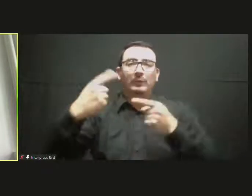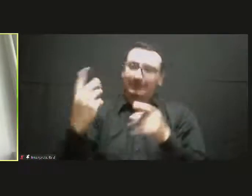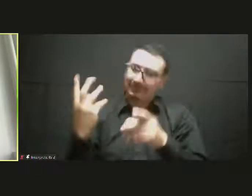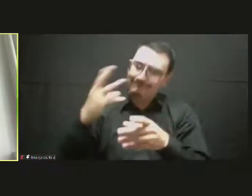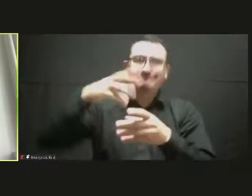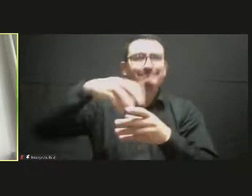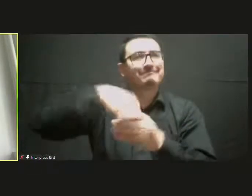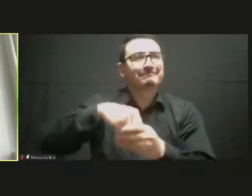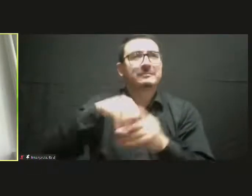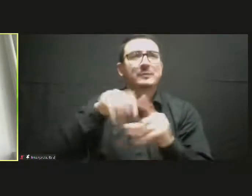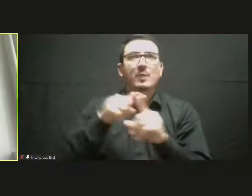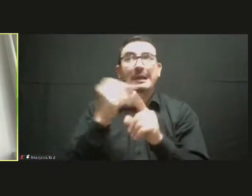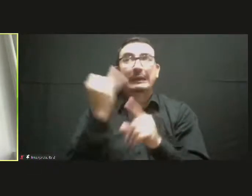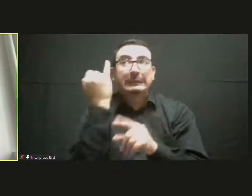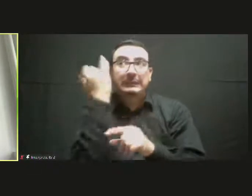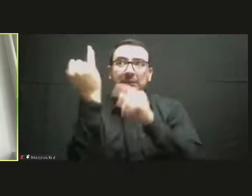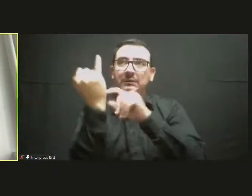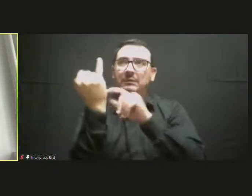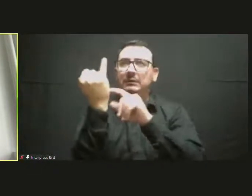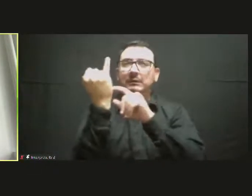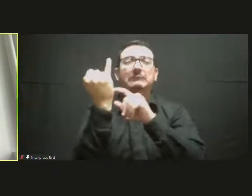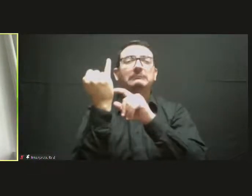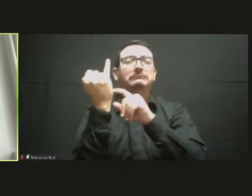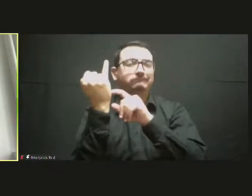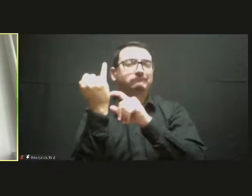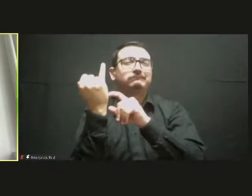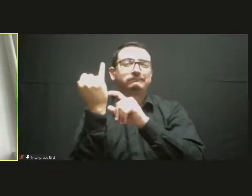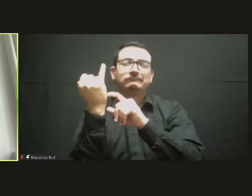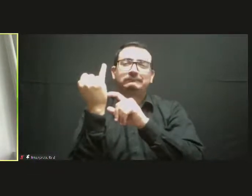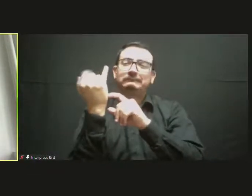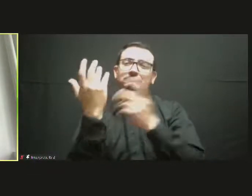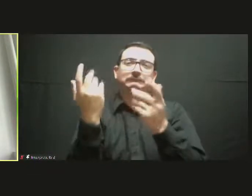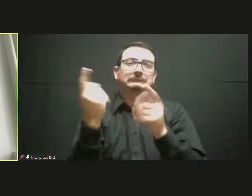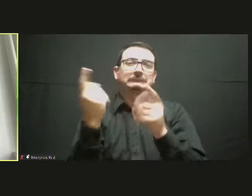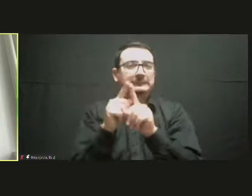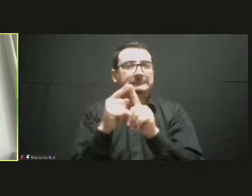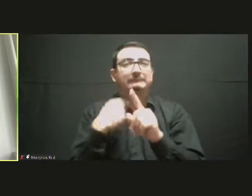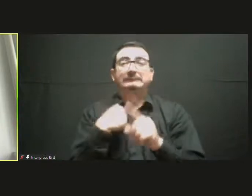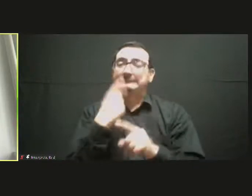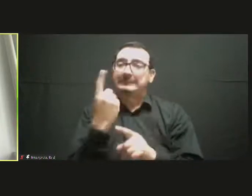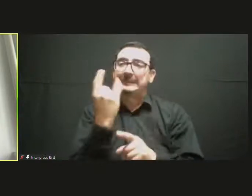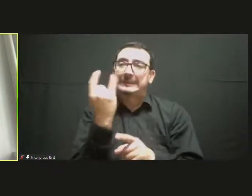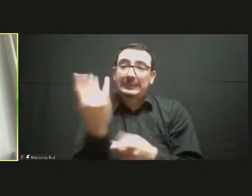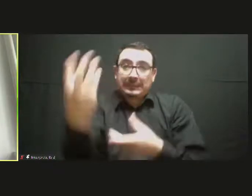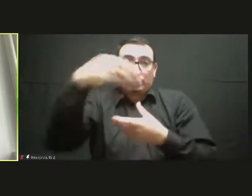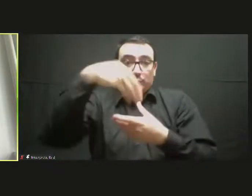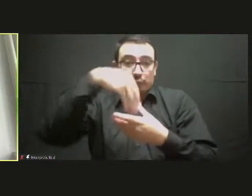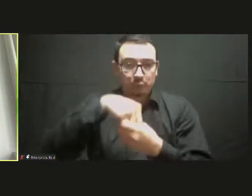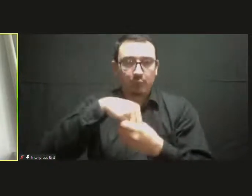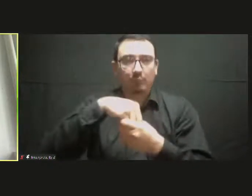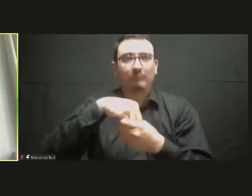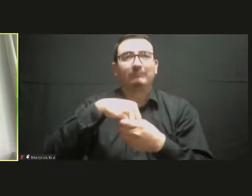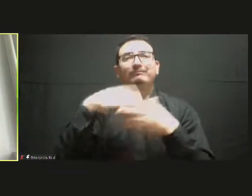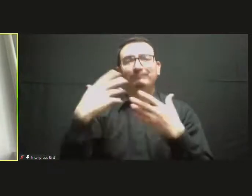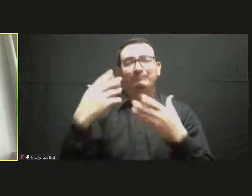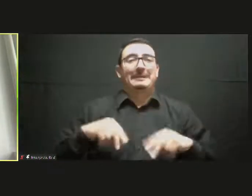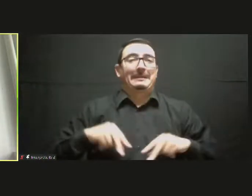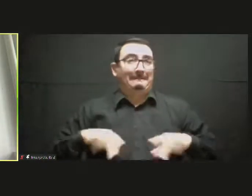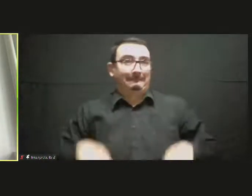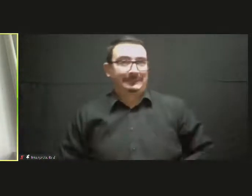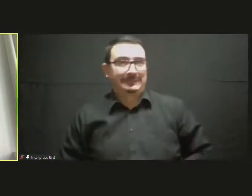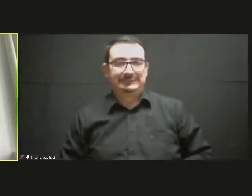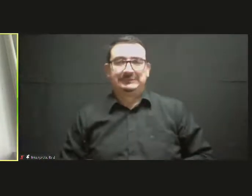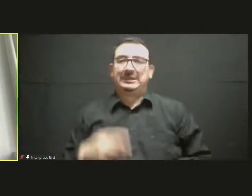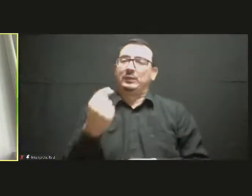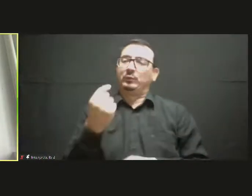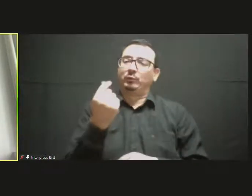of saying we need to bring in the ministers of economy and finance to actually acknowledge this future market and act